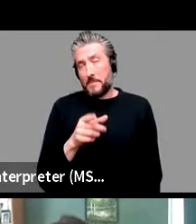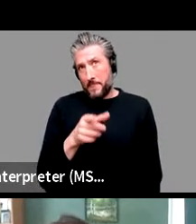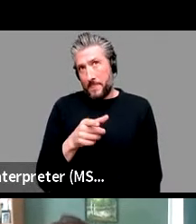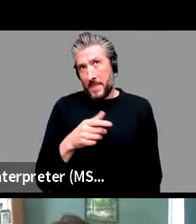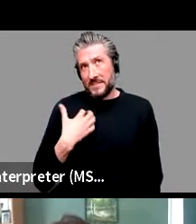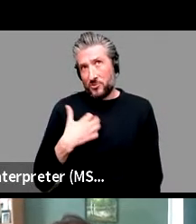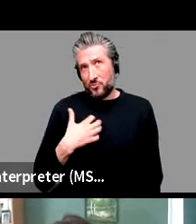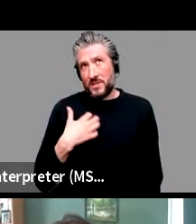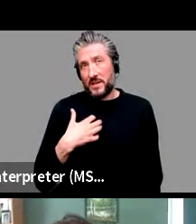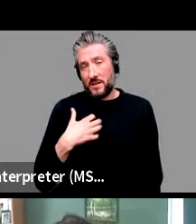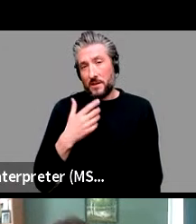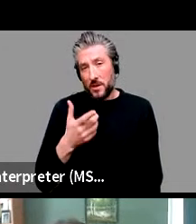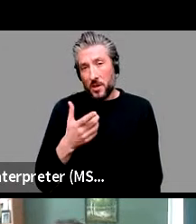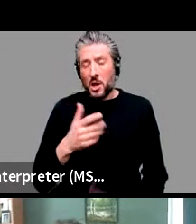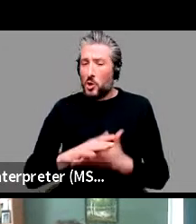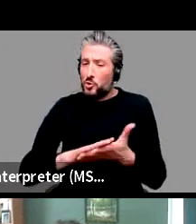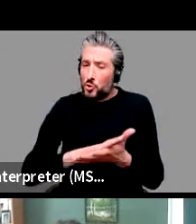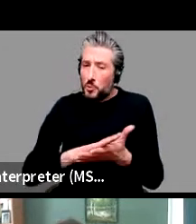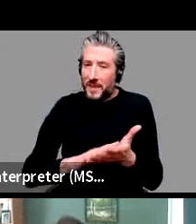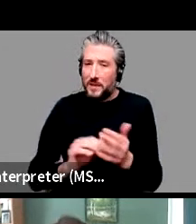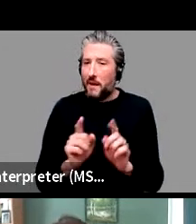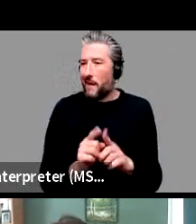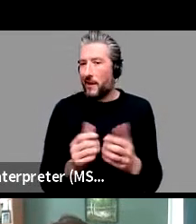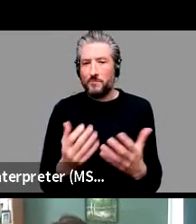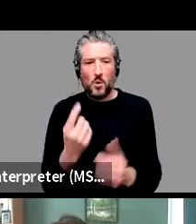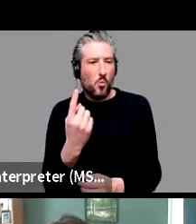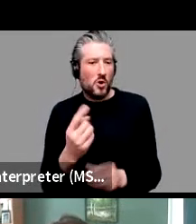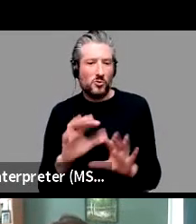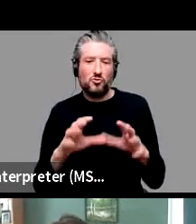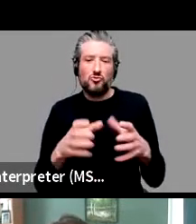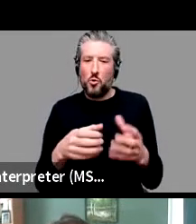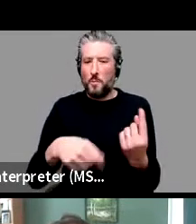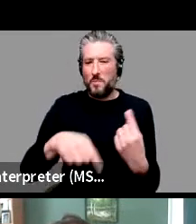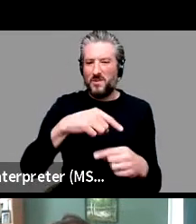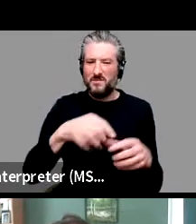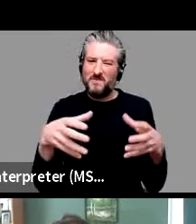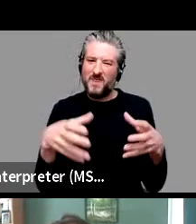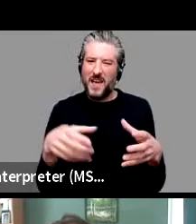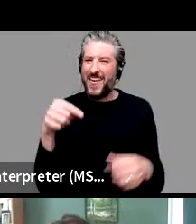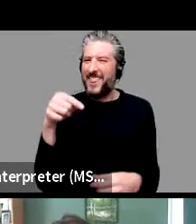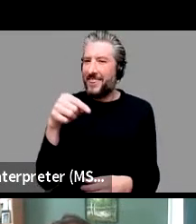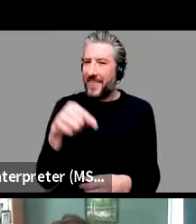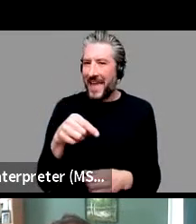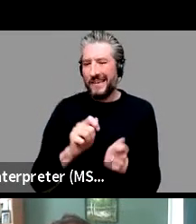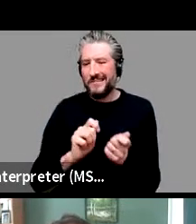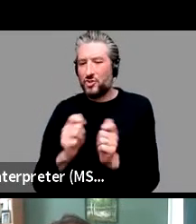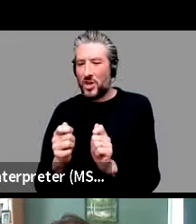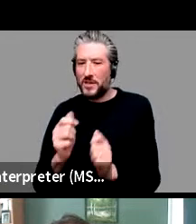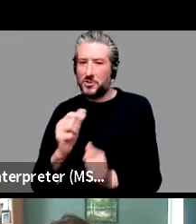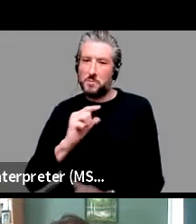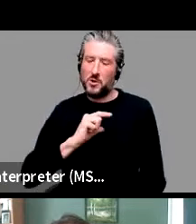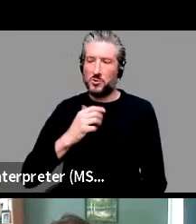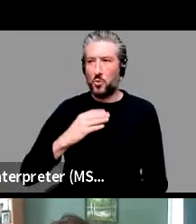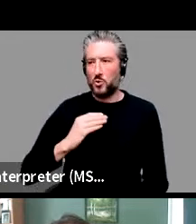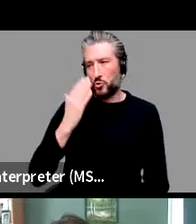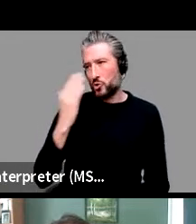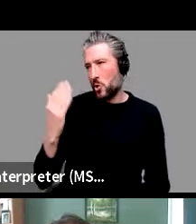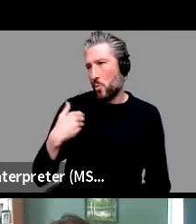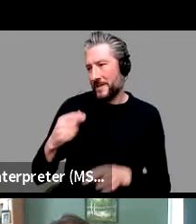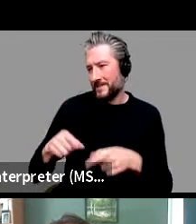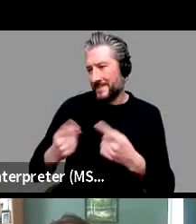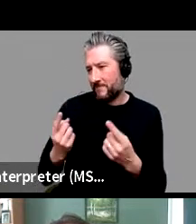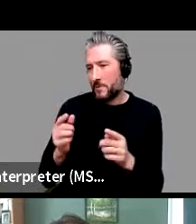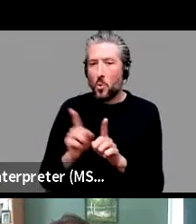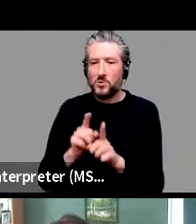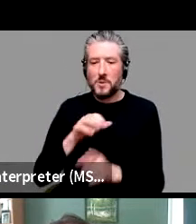you mean like, like some group of people change, not just to be different, but because there's some efficiency or benefit. Yeah, I guess. Or they